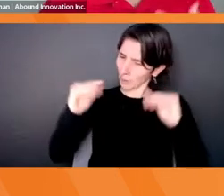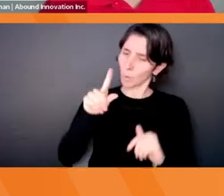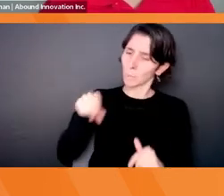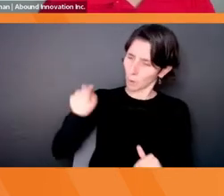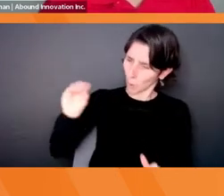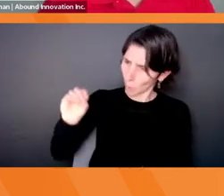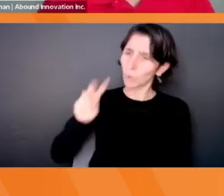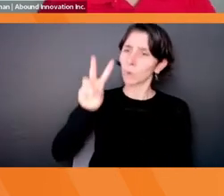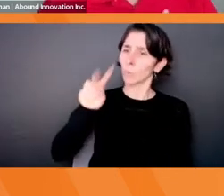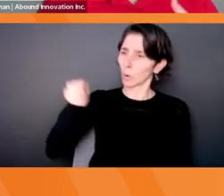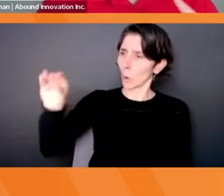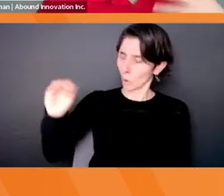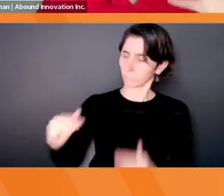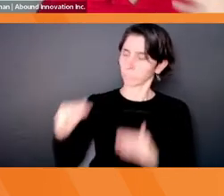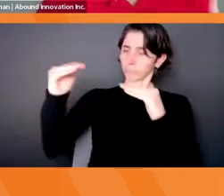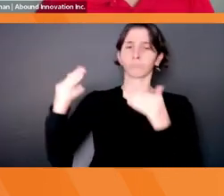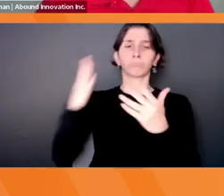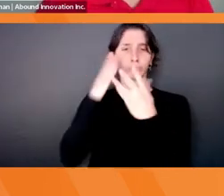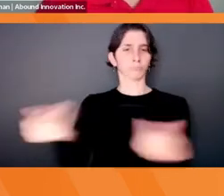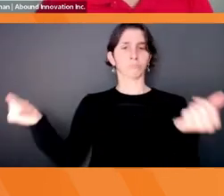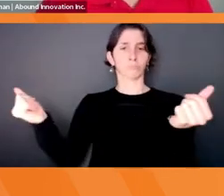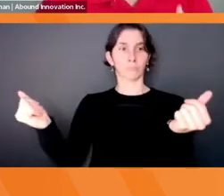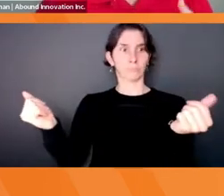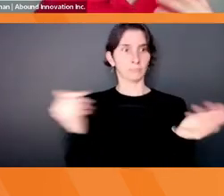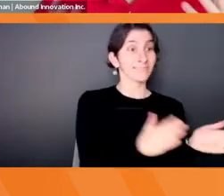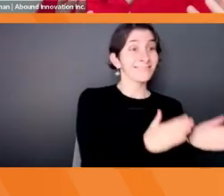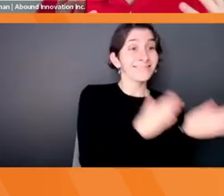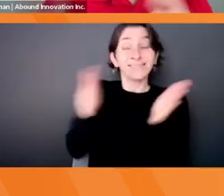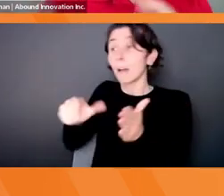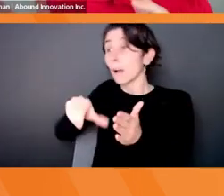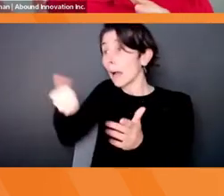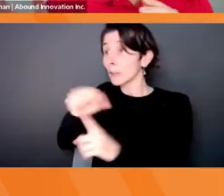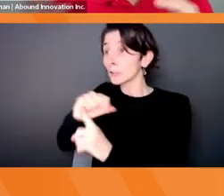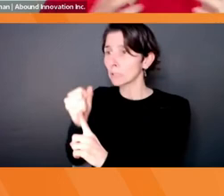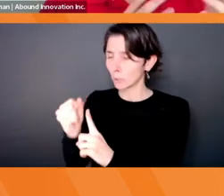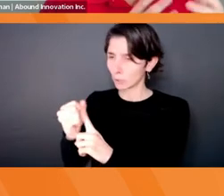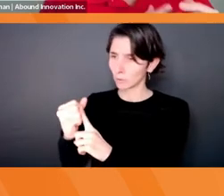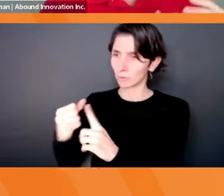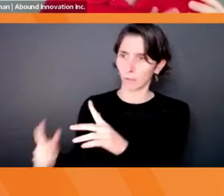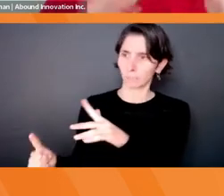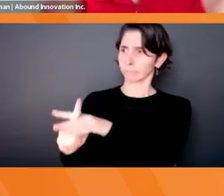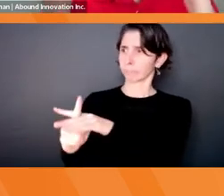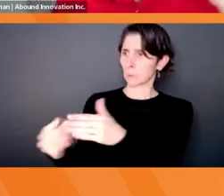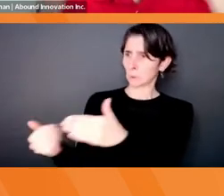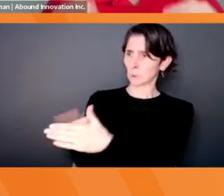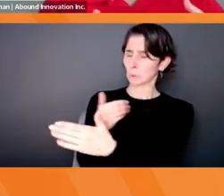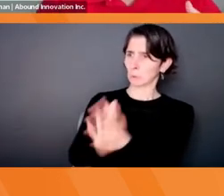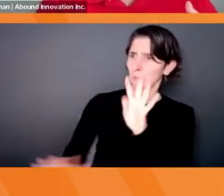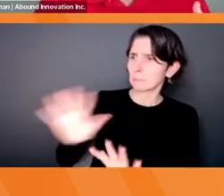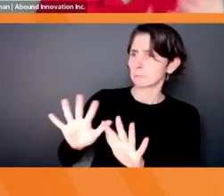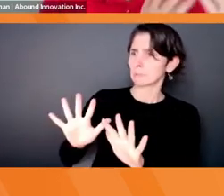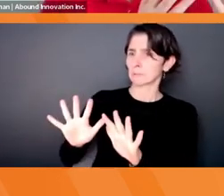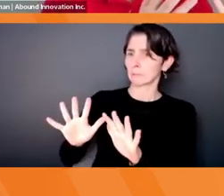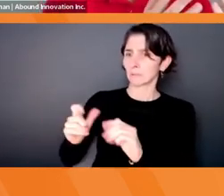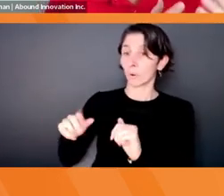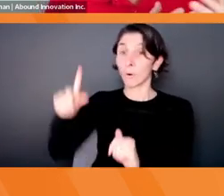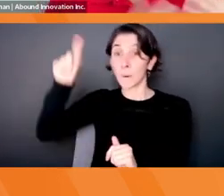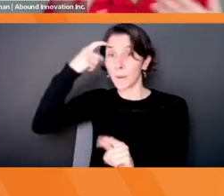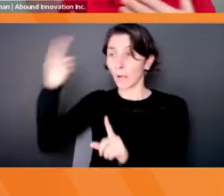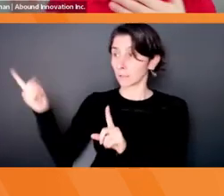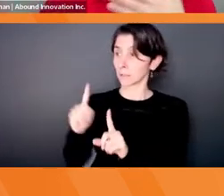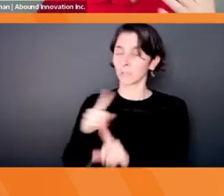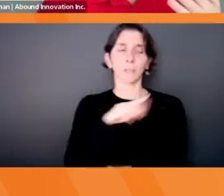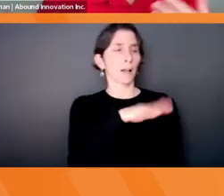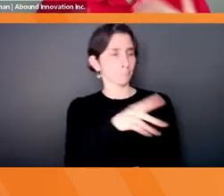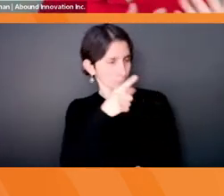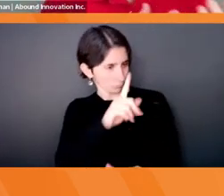innovation because you know what to do. But when you face a situation and you're like, Ooh, that's a new situation. Or maybe your boss stands beside you and assigns you to do something.